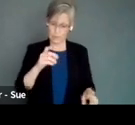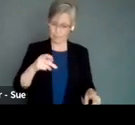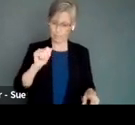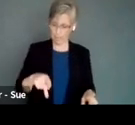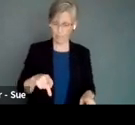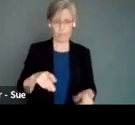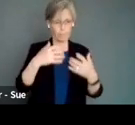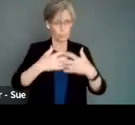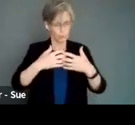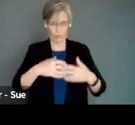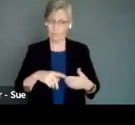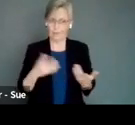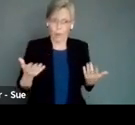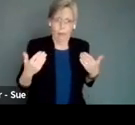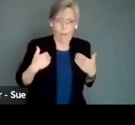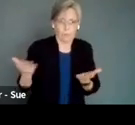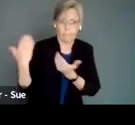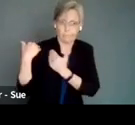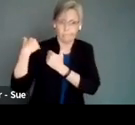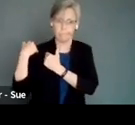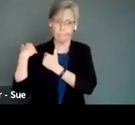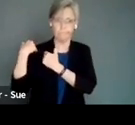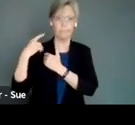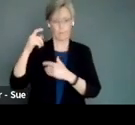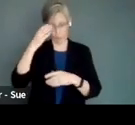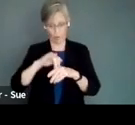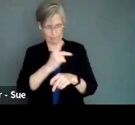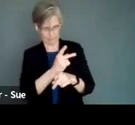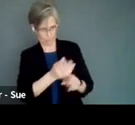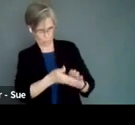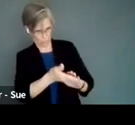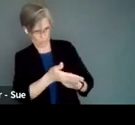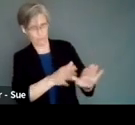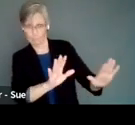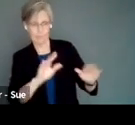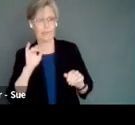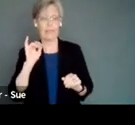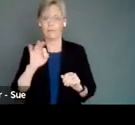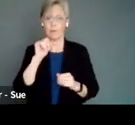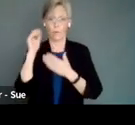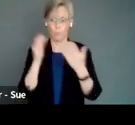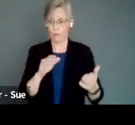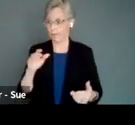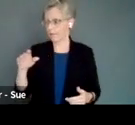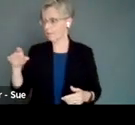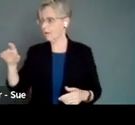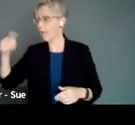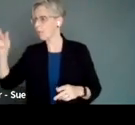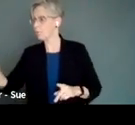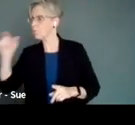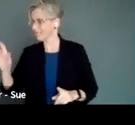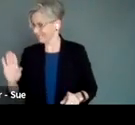an ethical and a moral responsibility to make sure you know how to keep it running. Okay. Especially if you're not bringing that care network with that person,